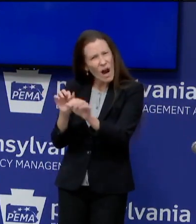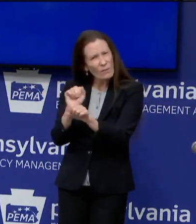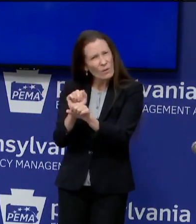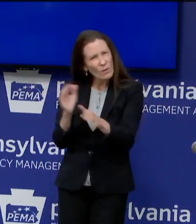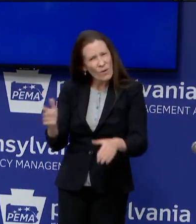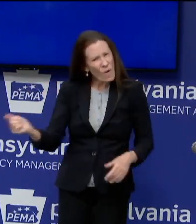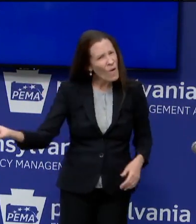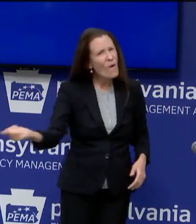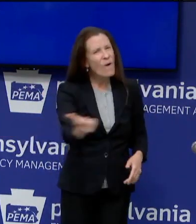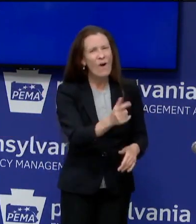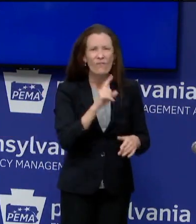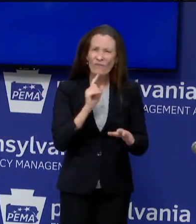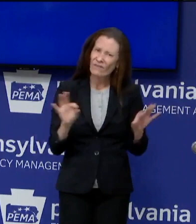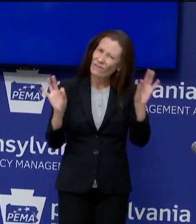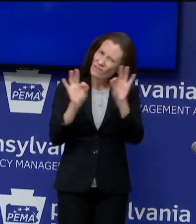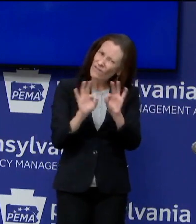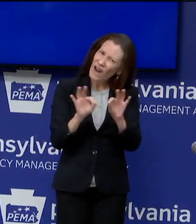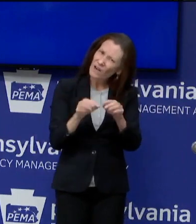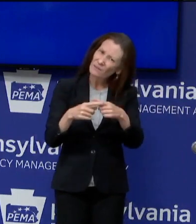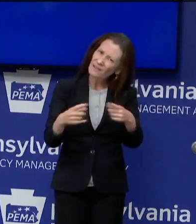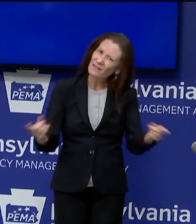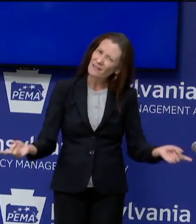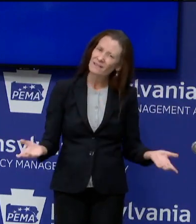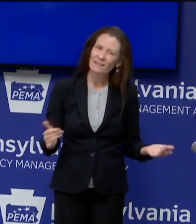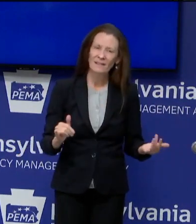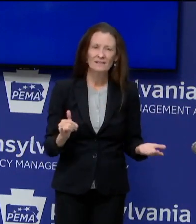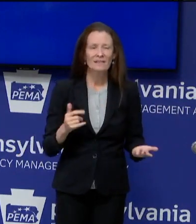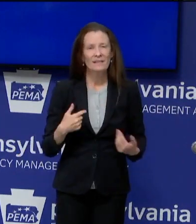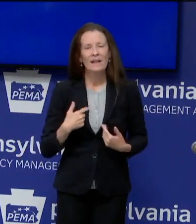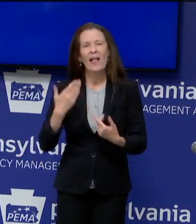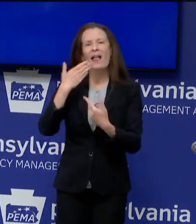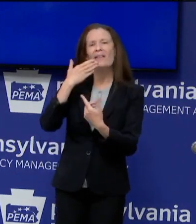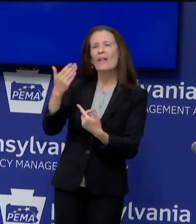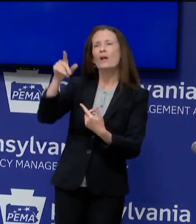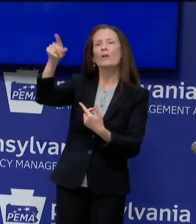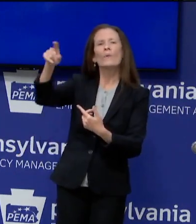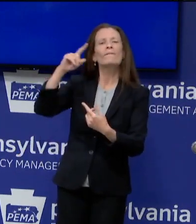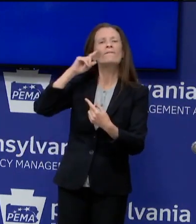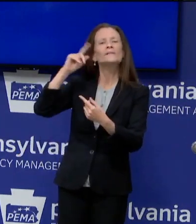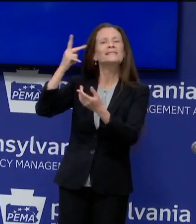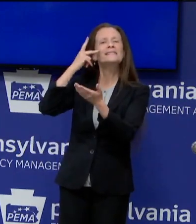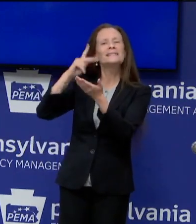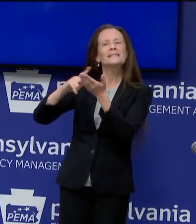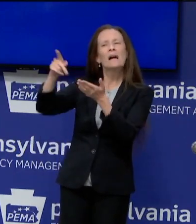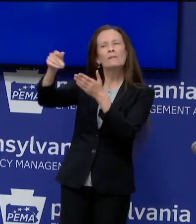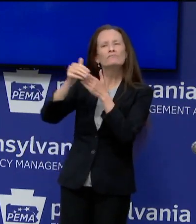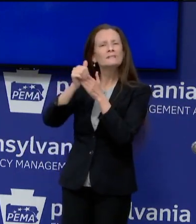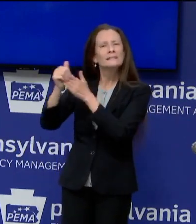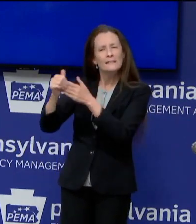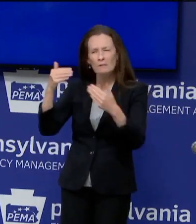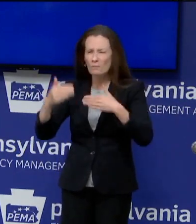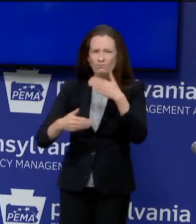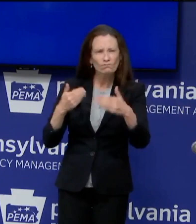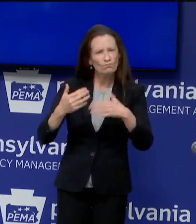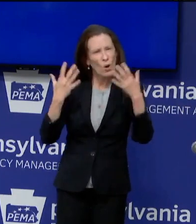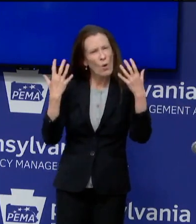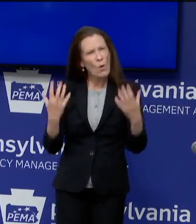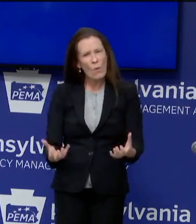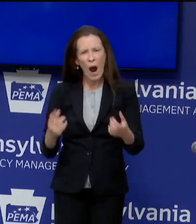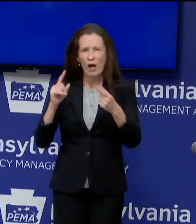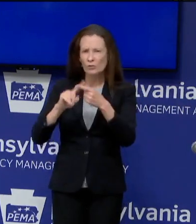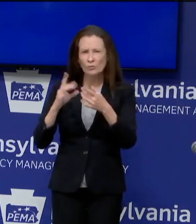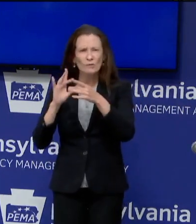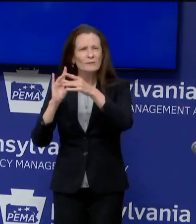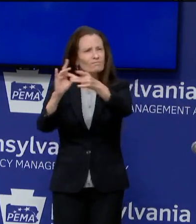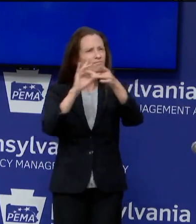Madam Acting Secretary, thank you so very much for your for your leadership on this one. Thank you for being a partner with us all. And speaking of